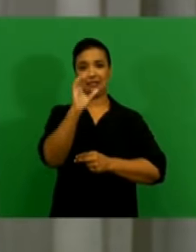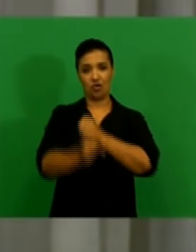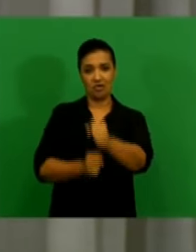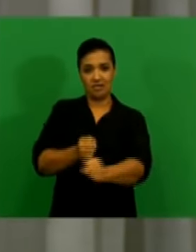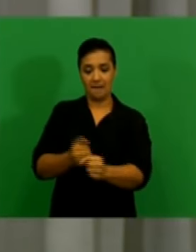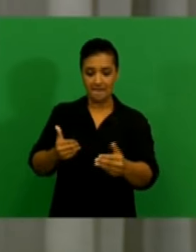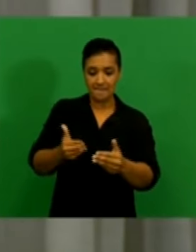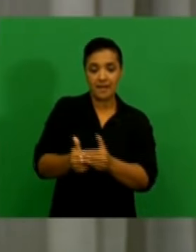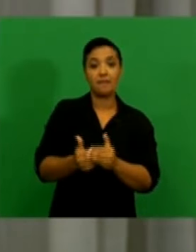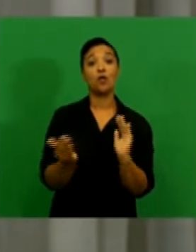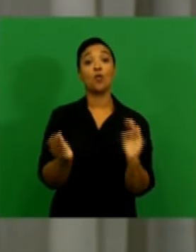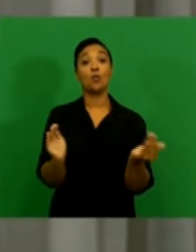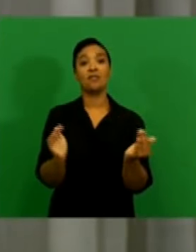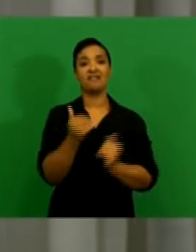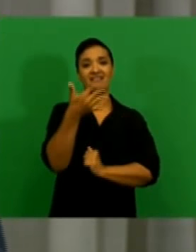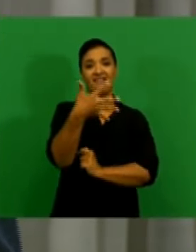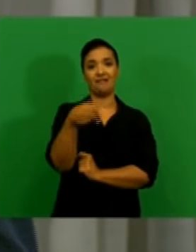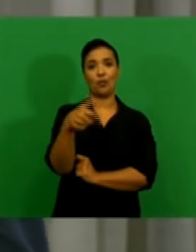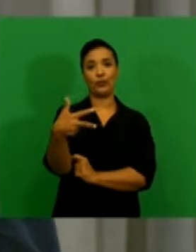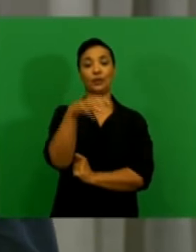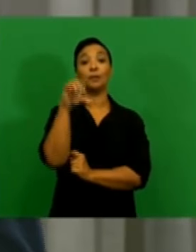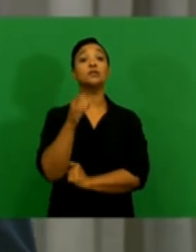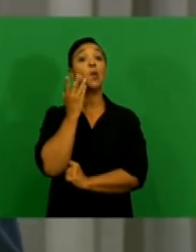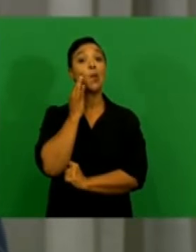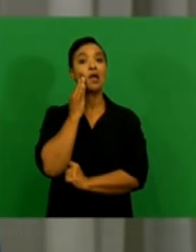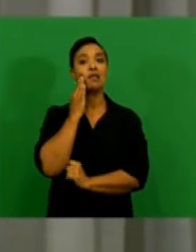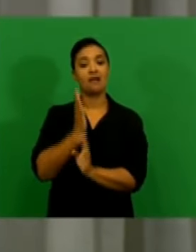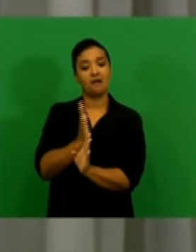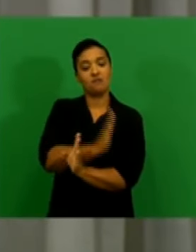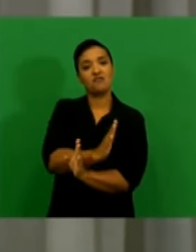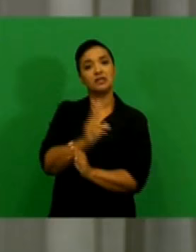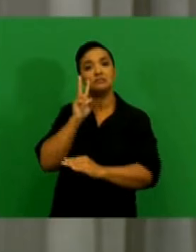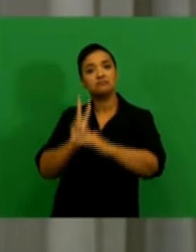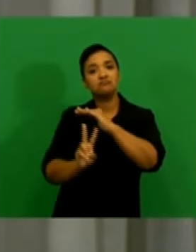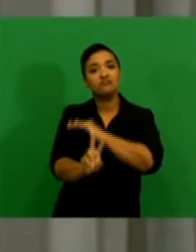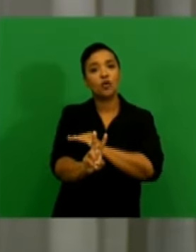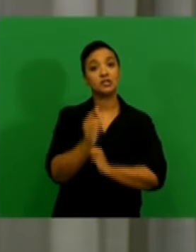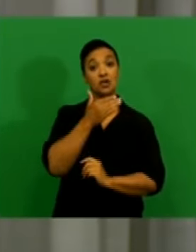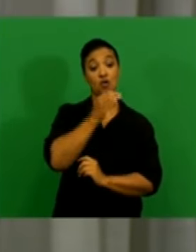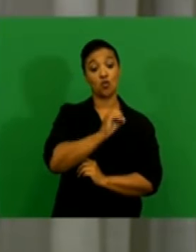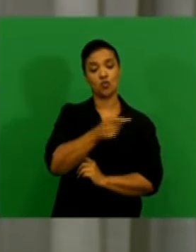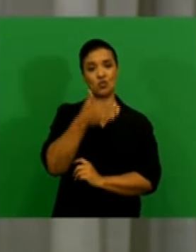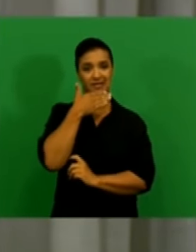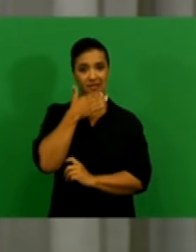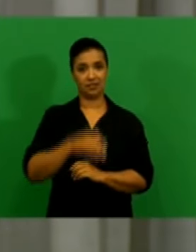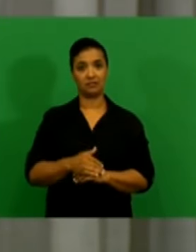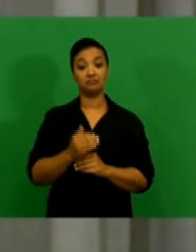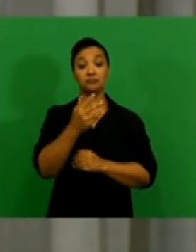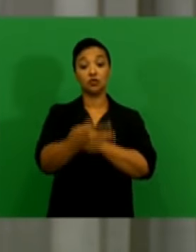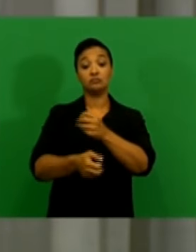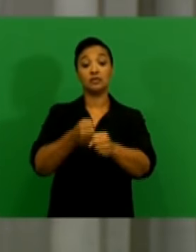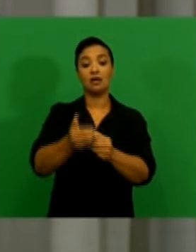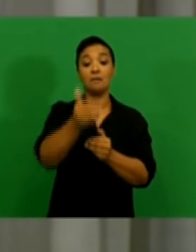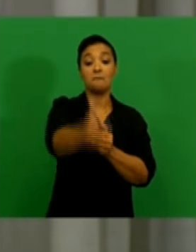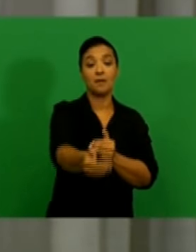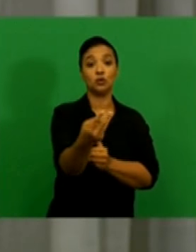compared with 5.8% in the previous forecast. The forecast. for 2018 is more or